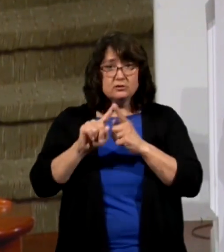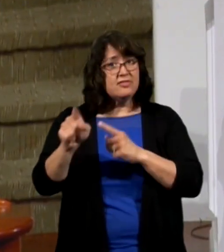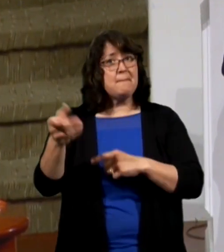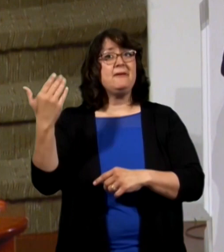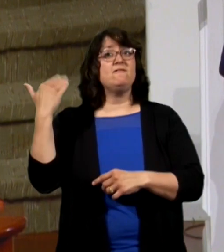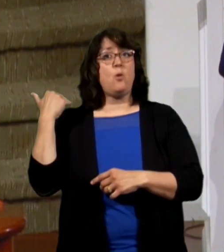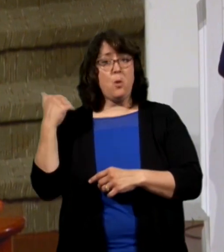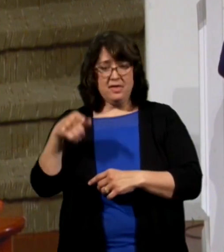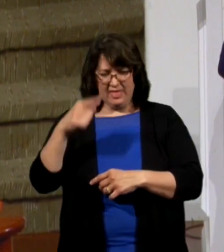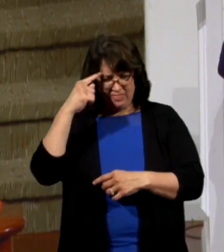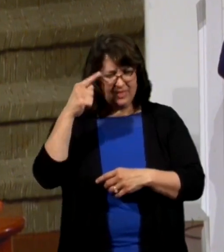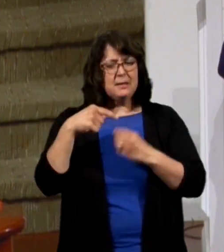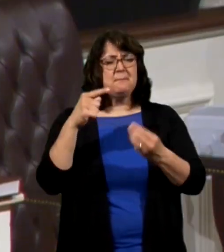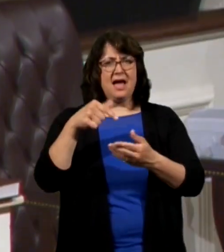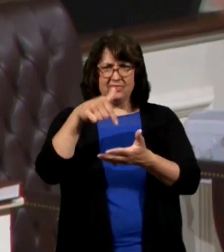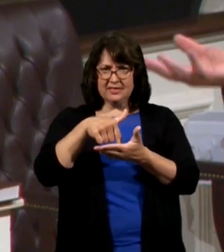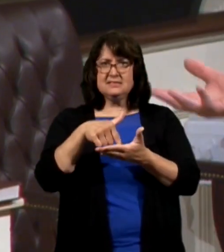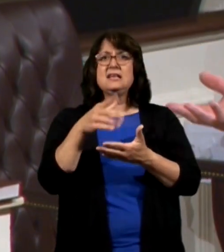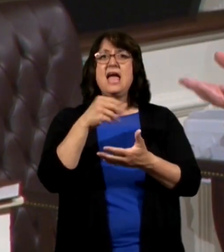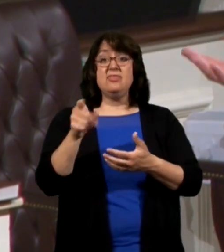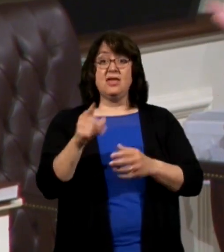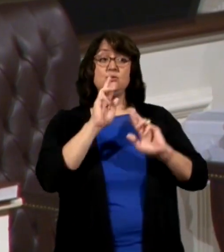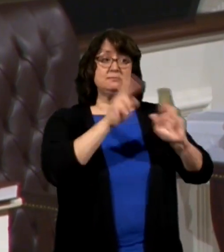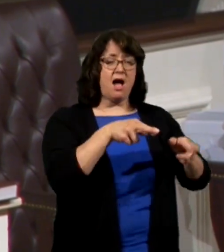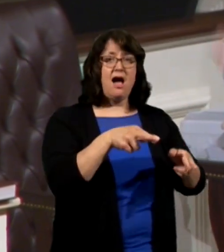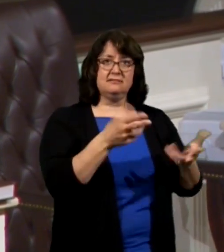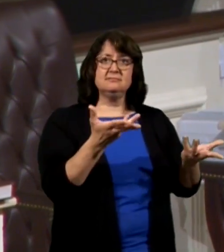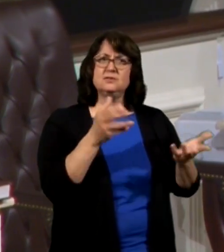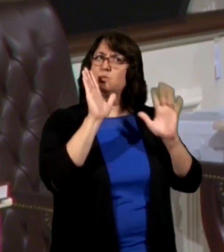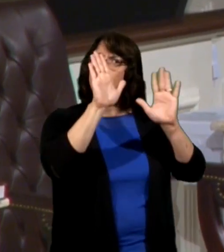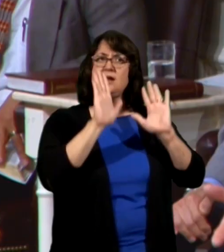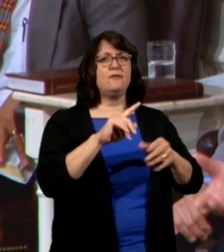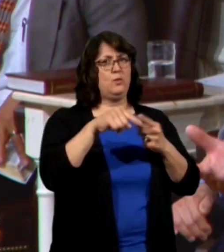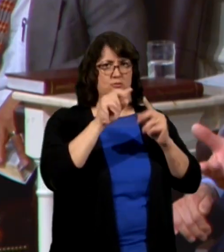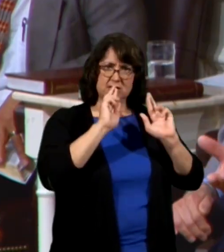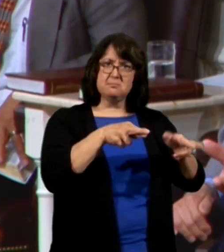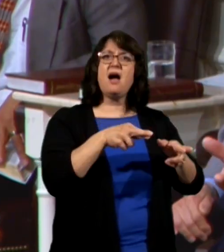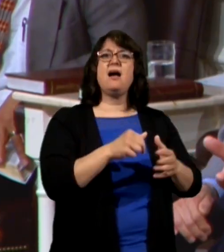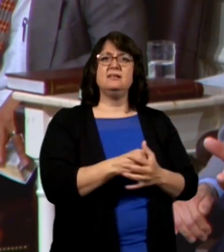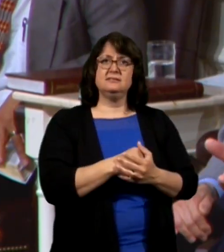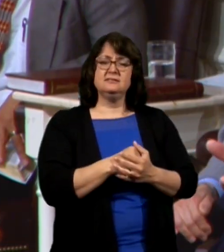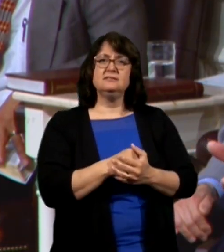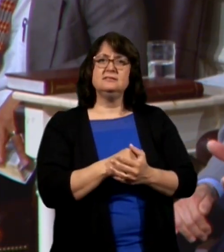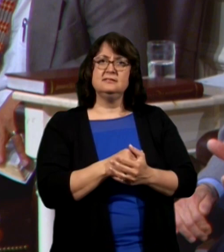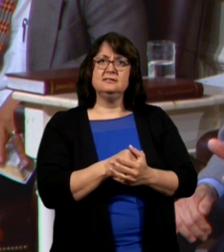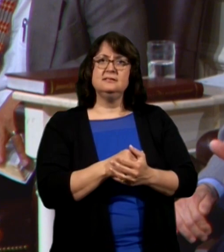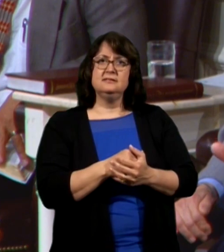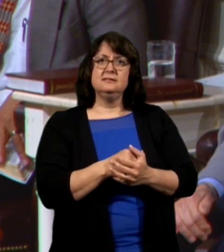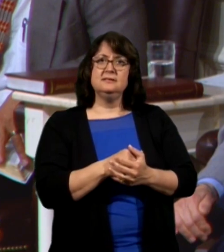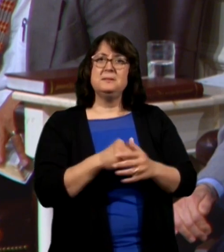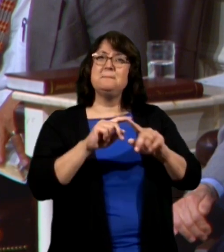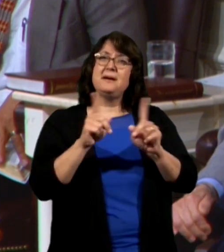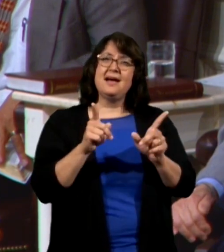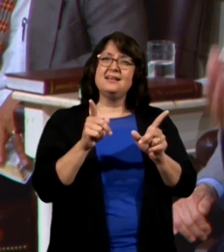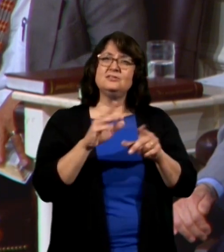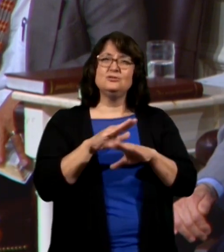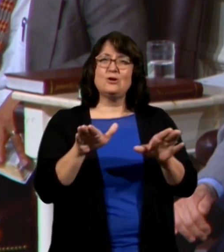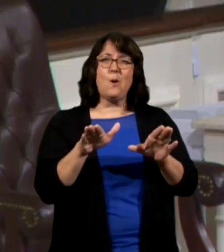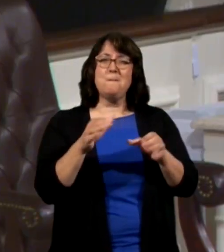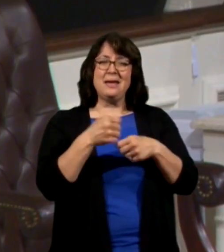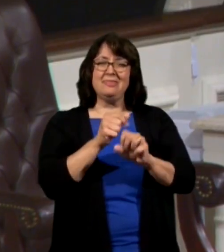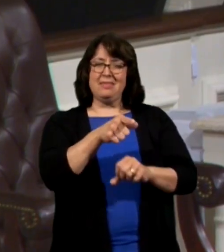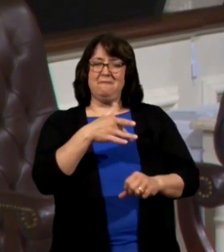them they've been thinking about it and they respond and it's so wonderful when they do that but don't